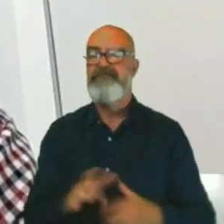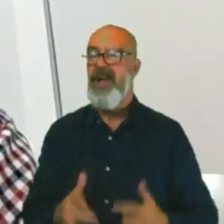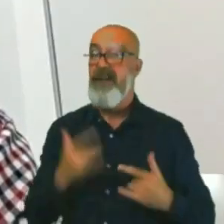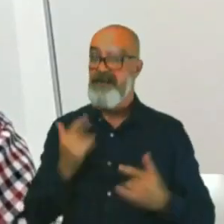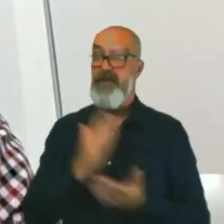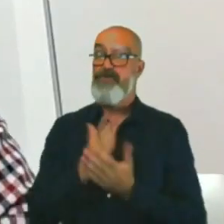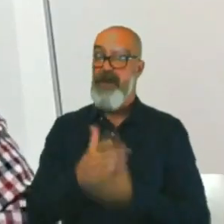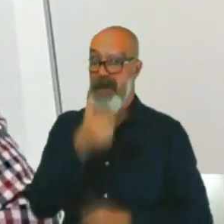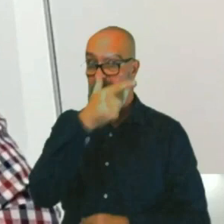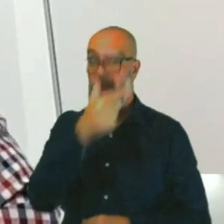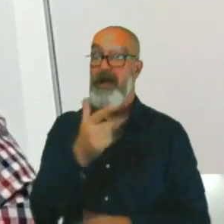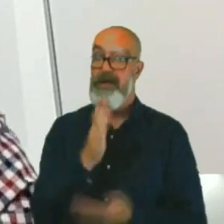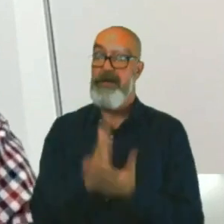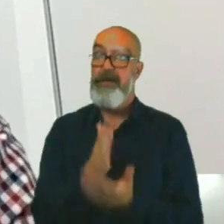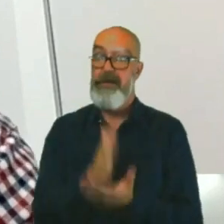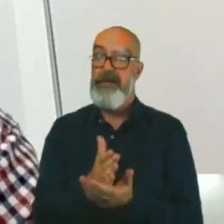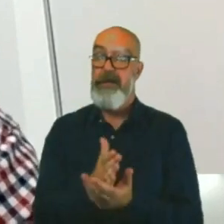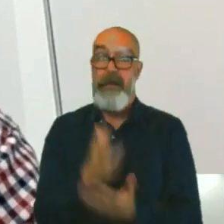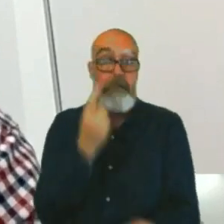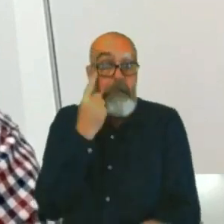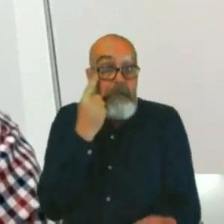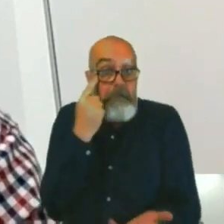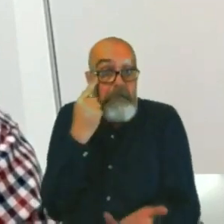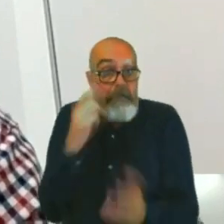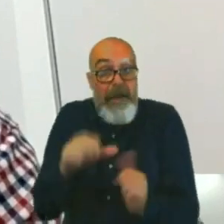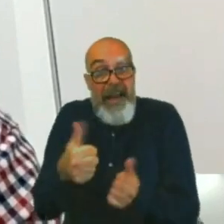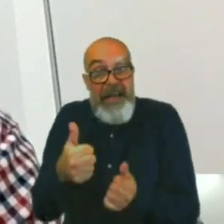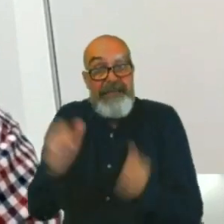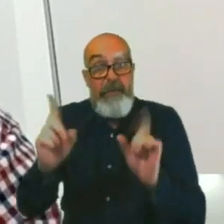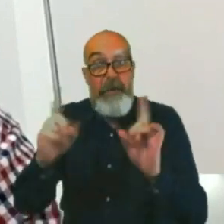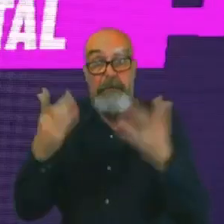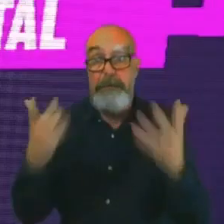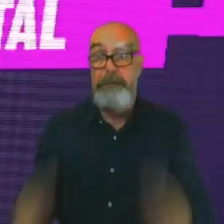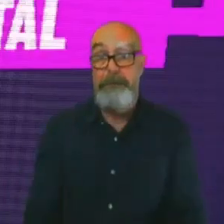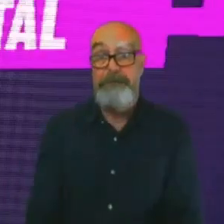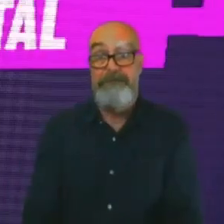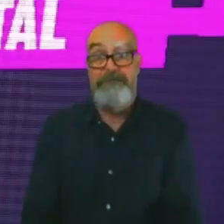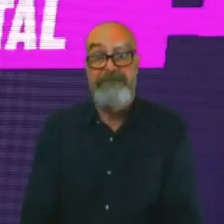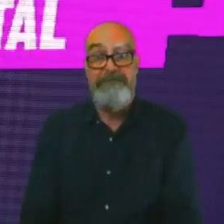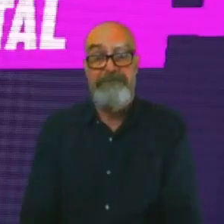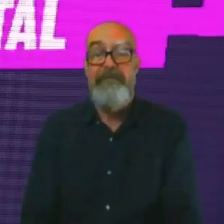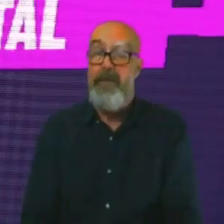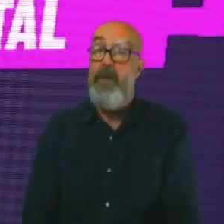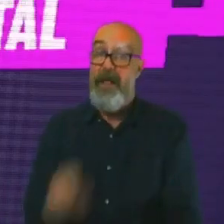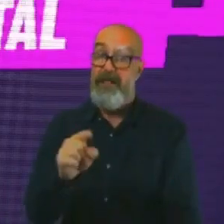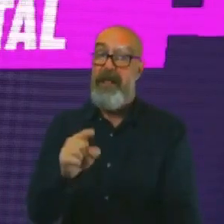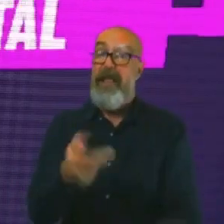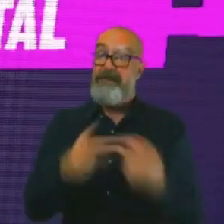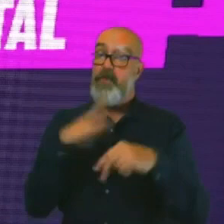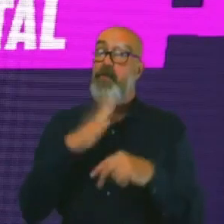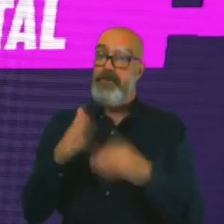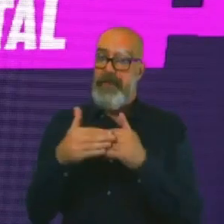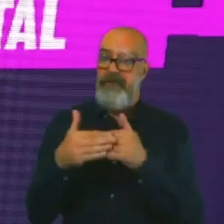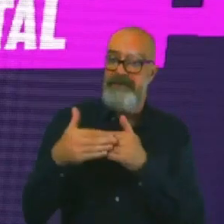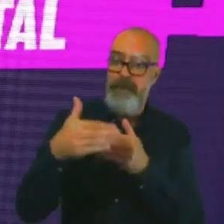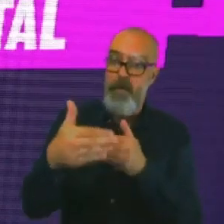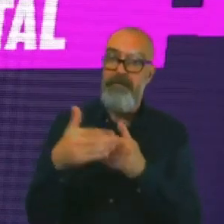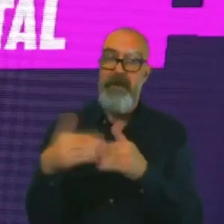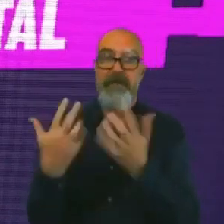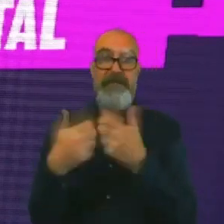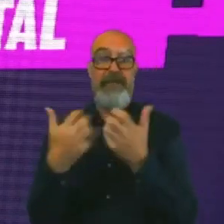So we'll see where it goes. This is it, guys. If you want to be at the forefront of technology, this is the place to be.